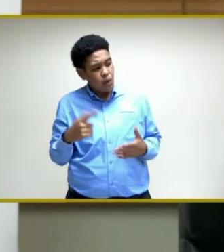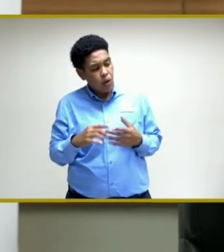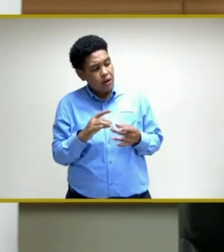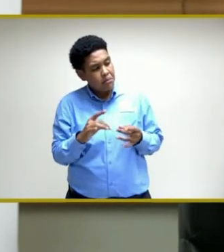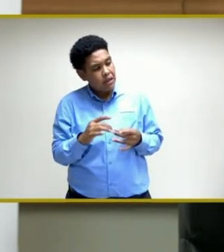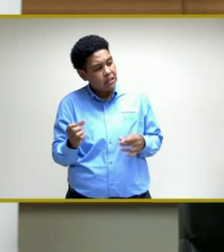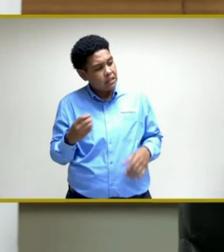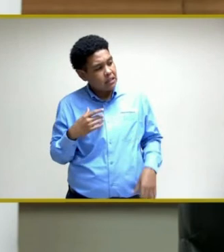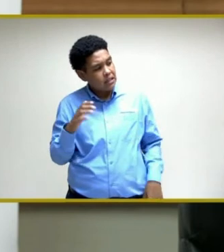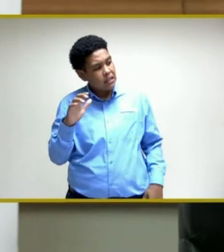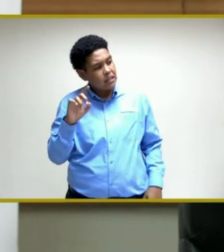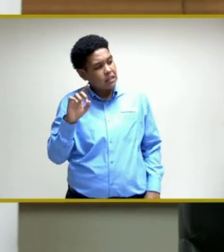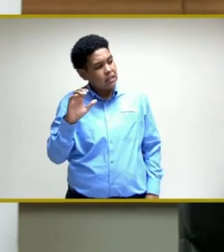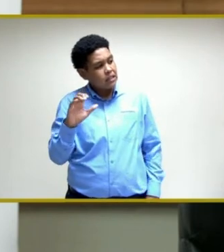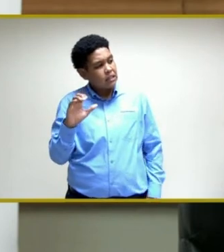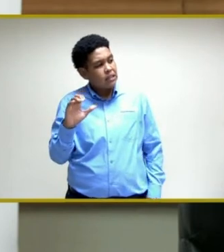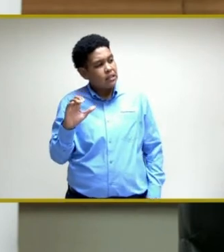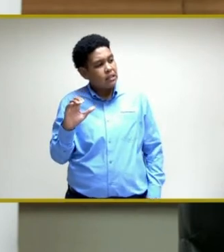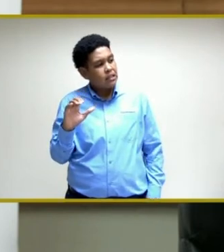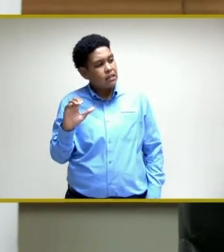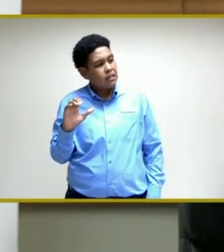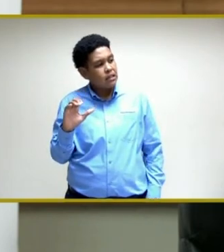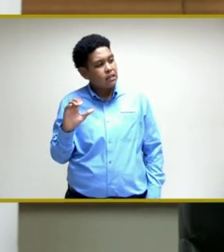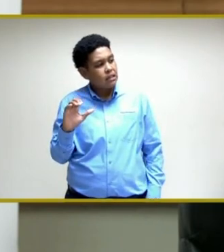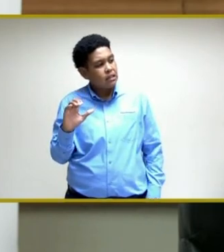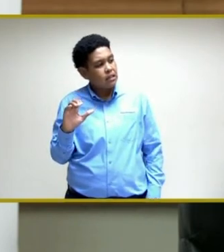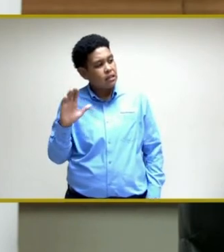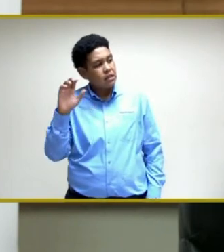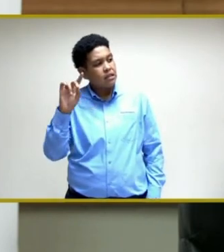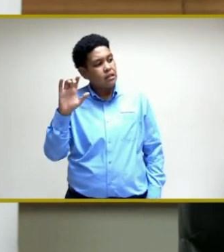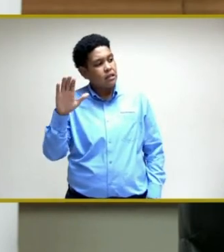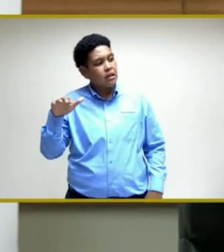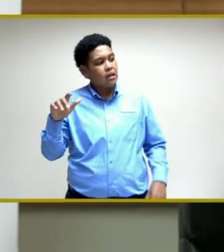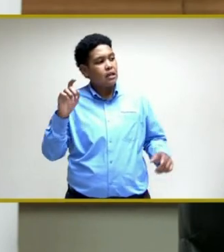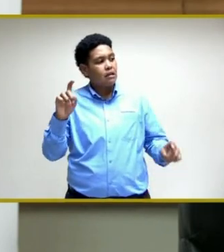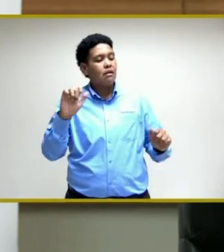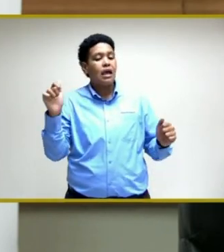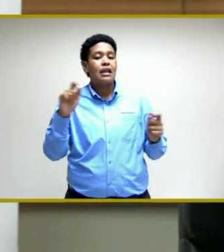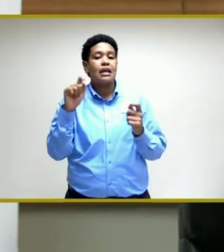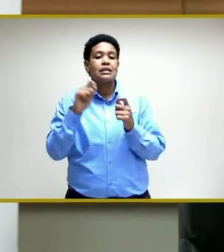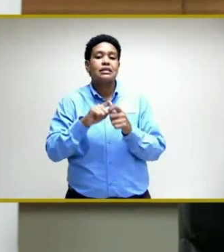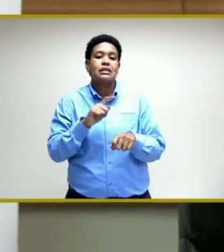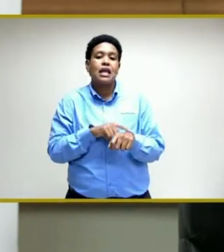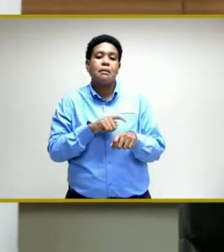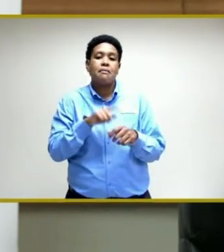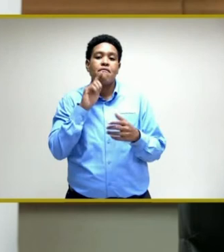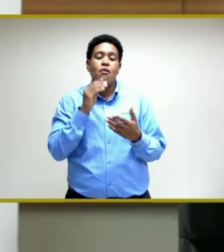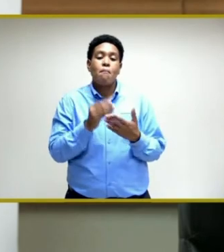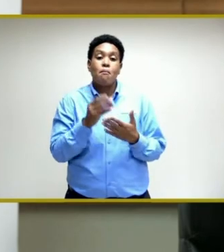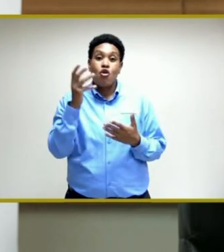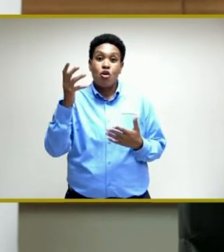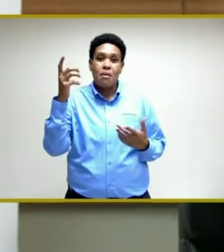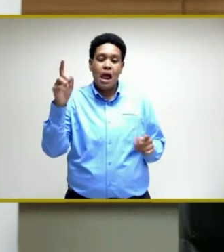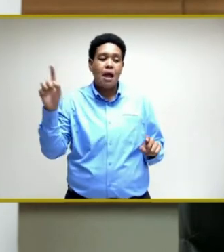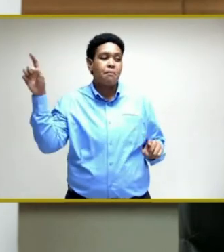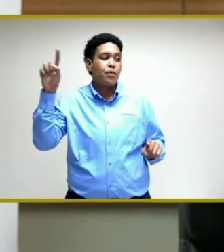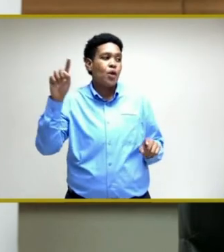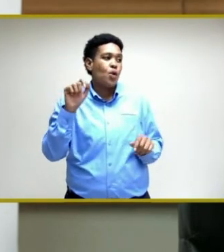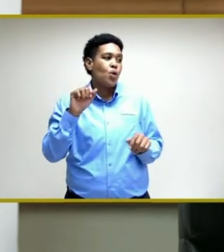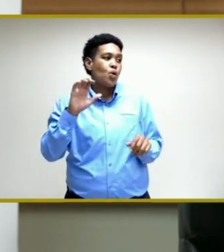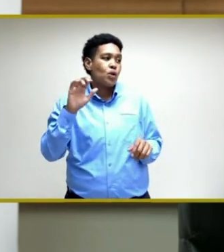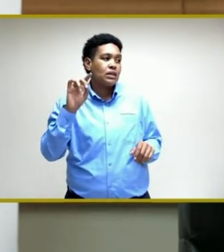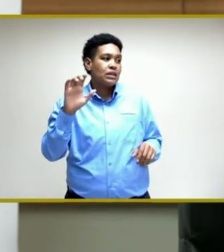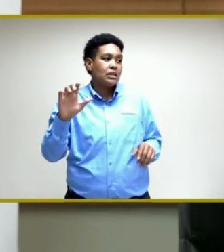The CDC have not given any exact timeline for procurement. They're working, the